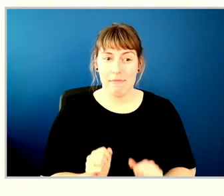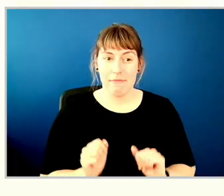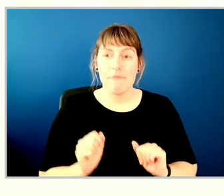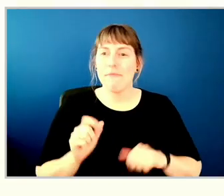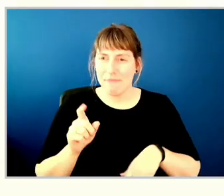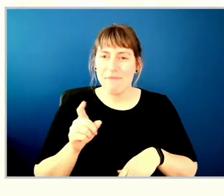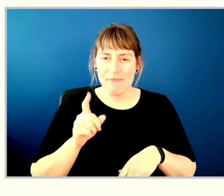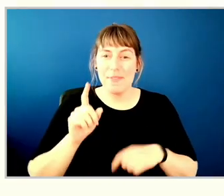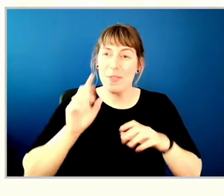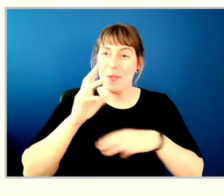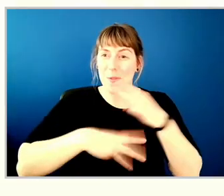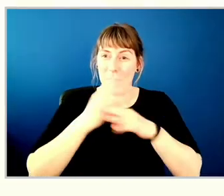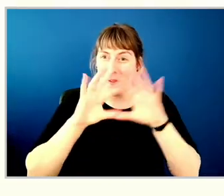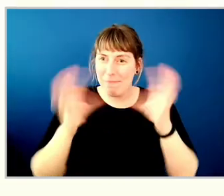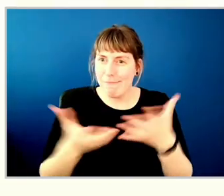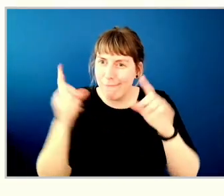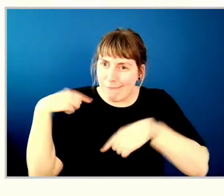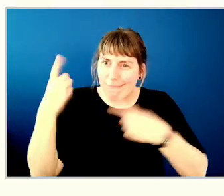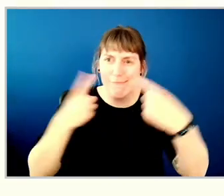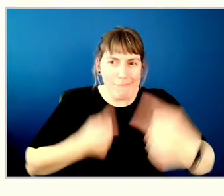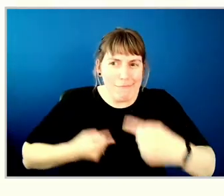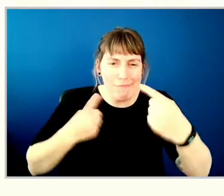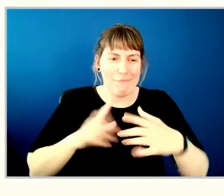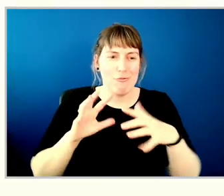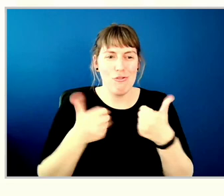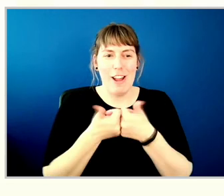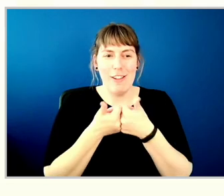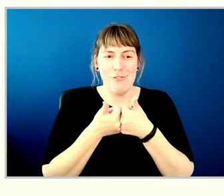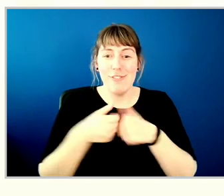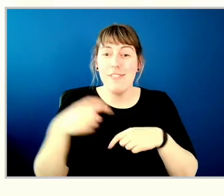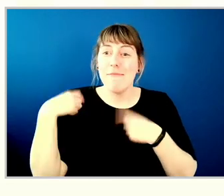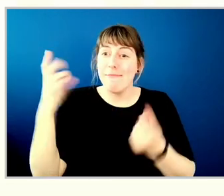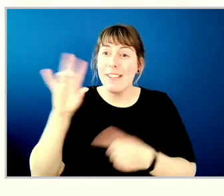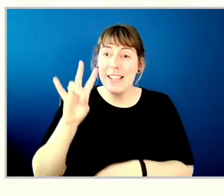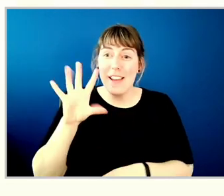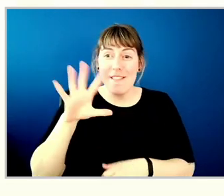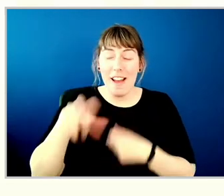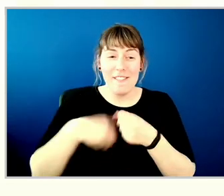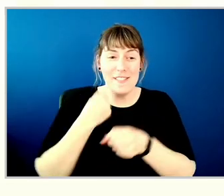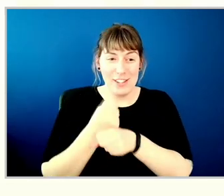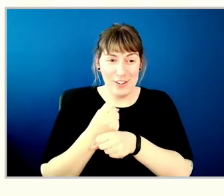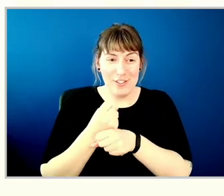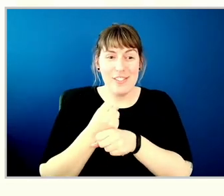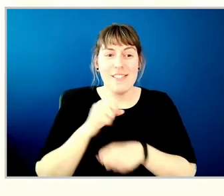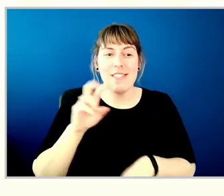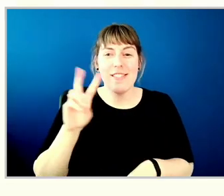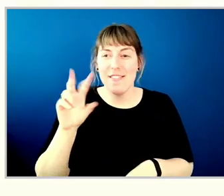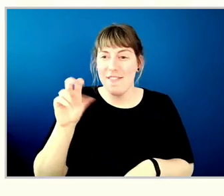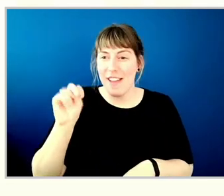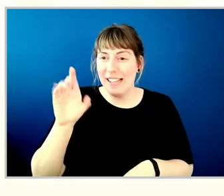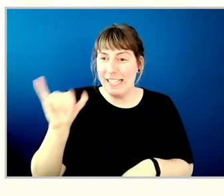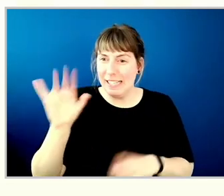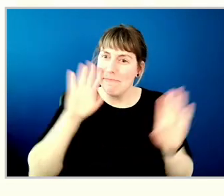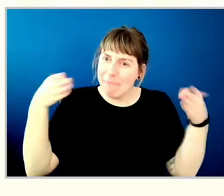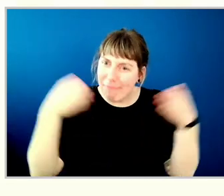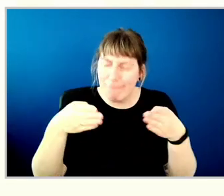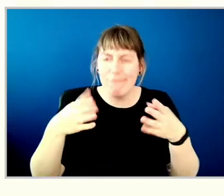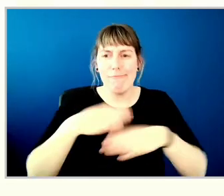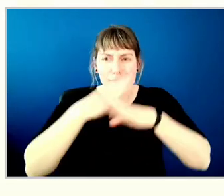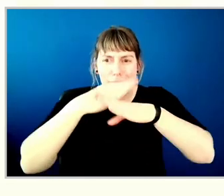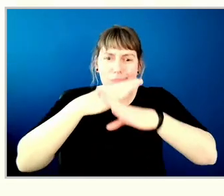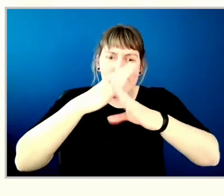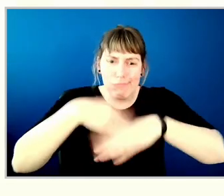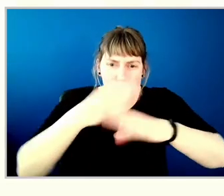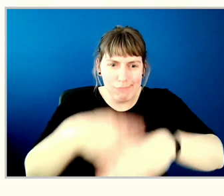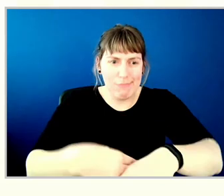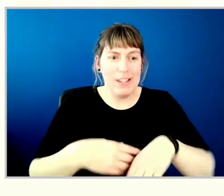challenges. Throughout our 75 years, Vancity has been committed to addressing systemic challenges and barriers faced by